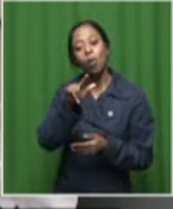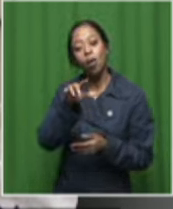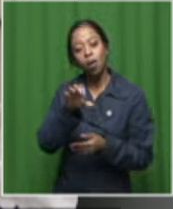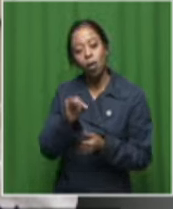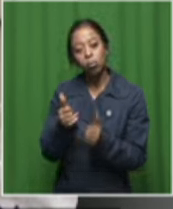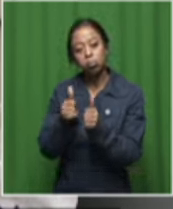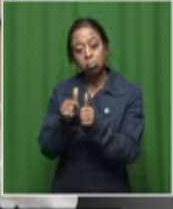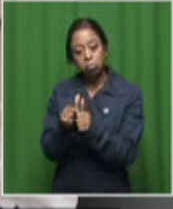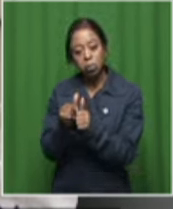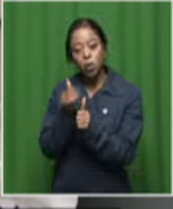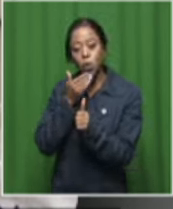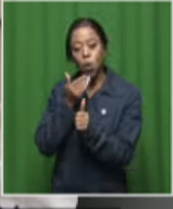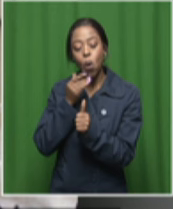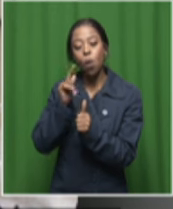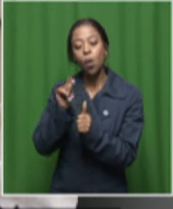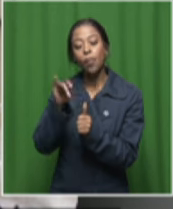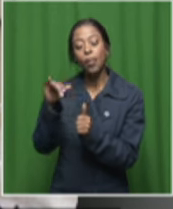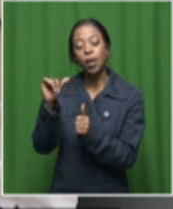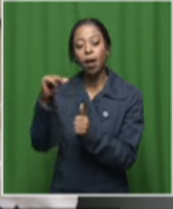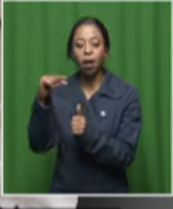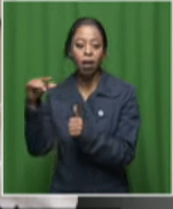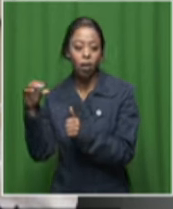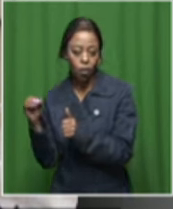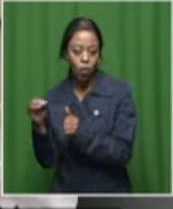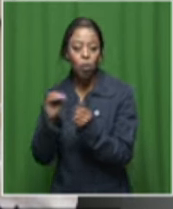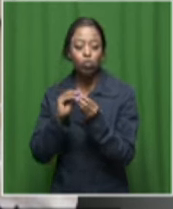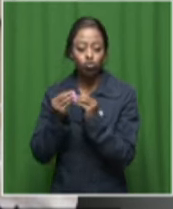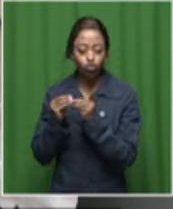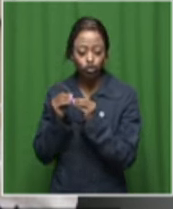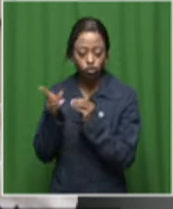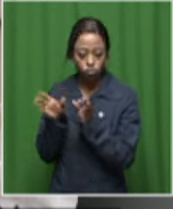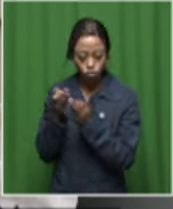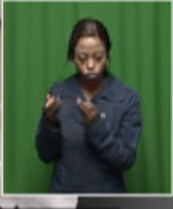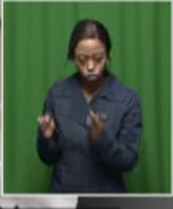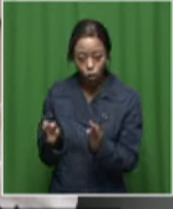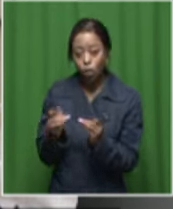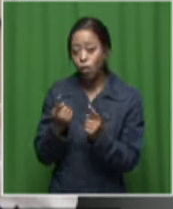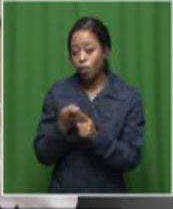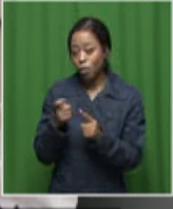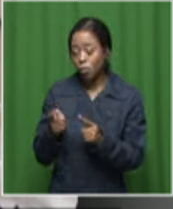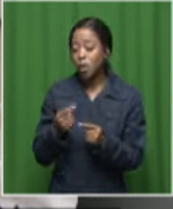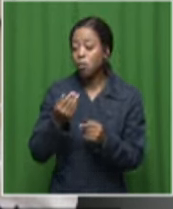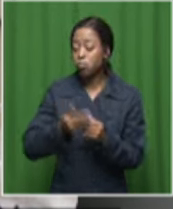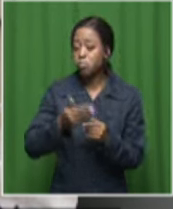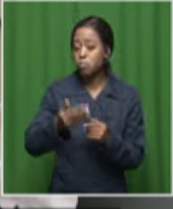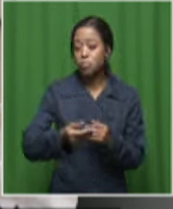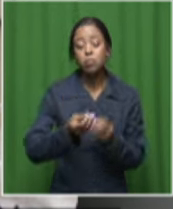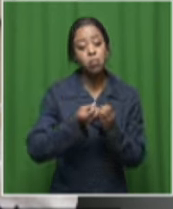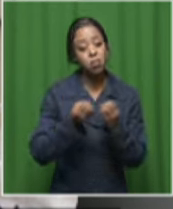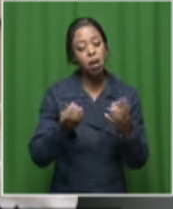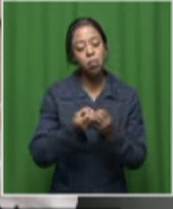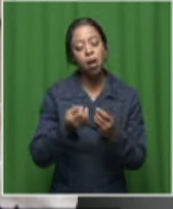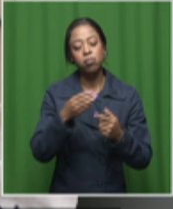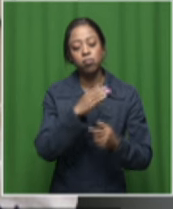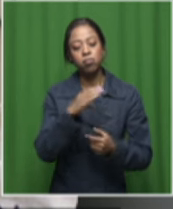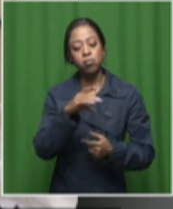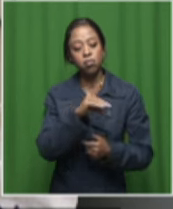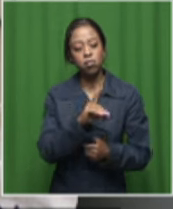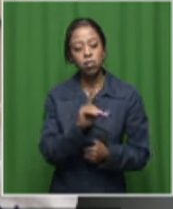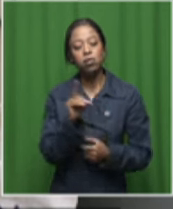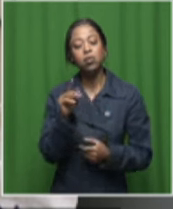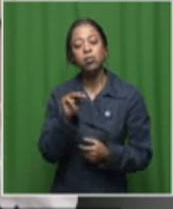composer, instrumentalist, and producer, Tiago Corea Paolo. He has since released a trio of albums, Mangaliso,